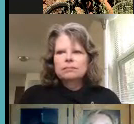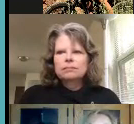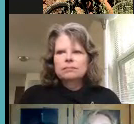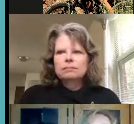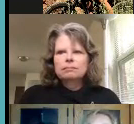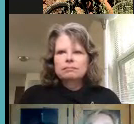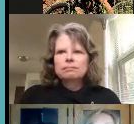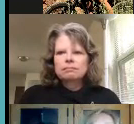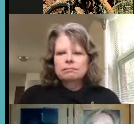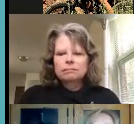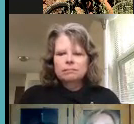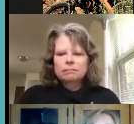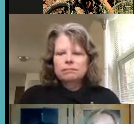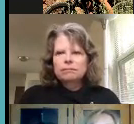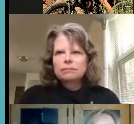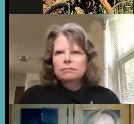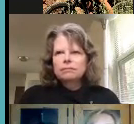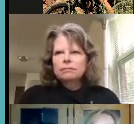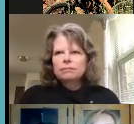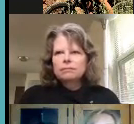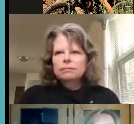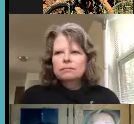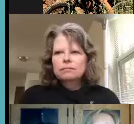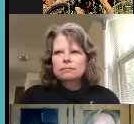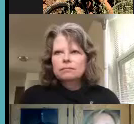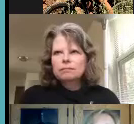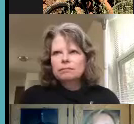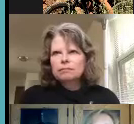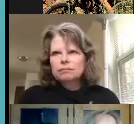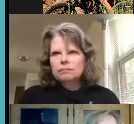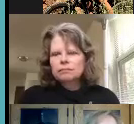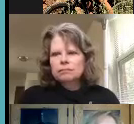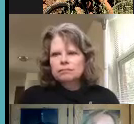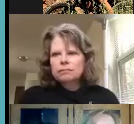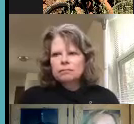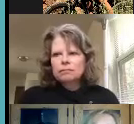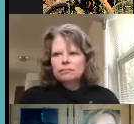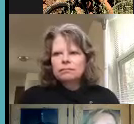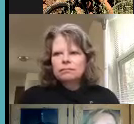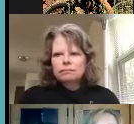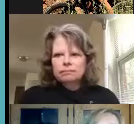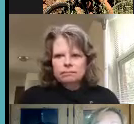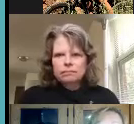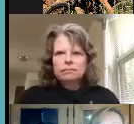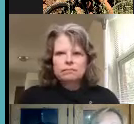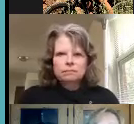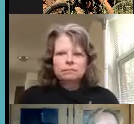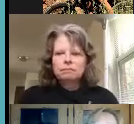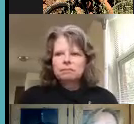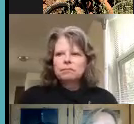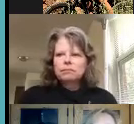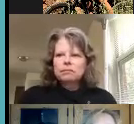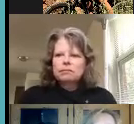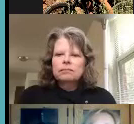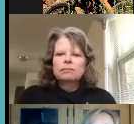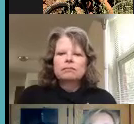that um the we need to look at something different maybe for this consumer as to